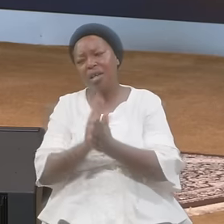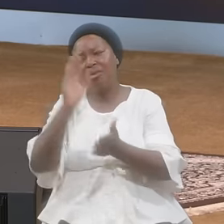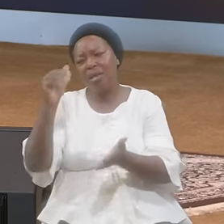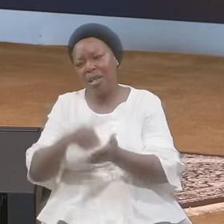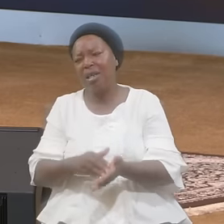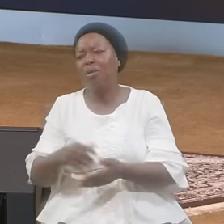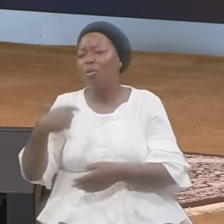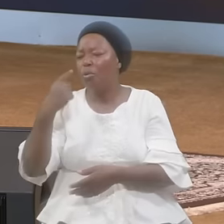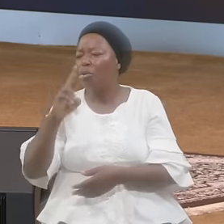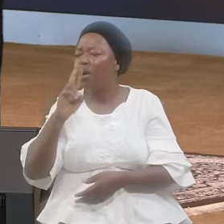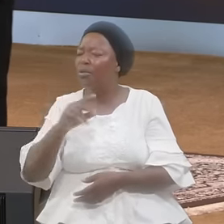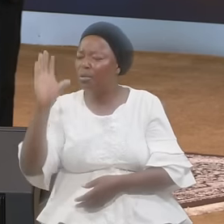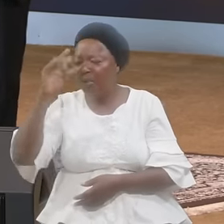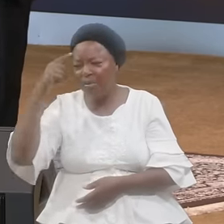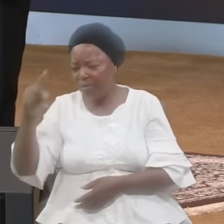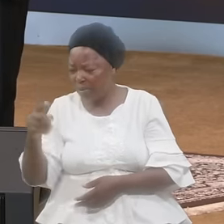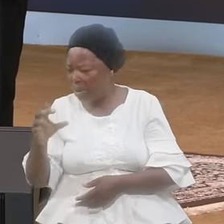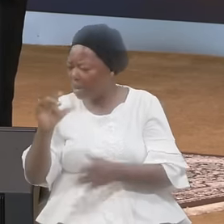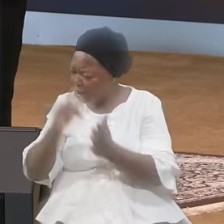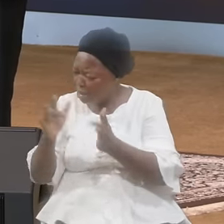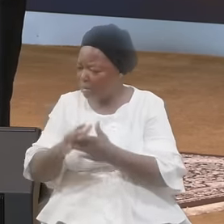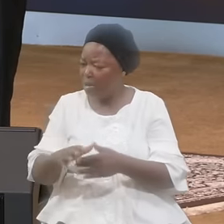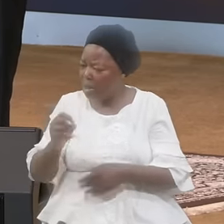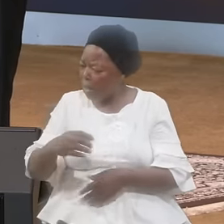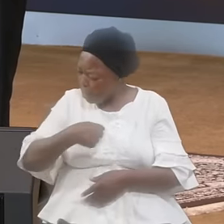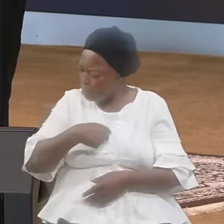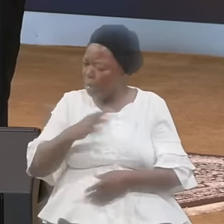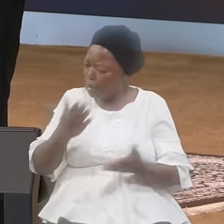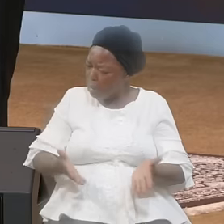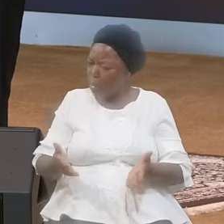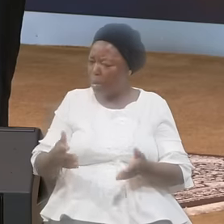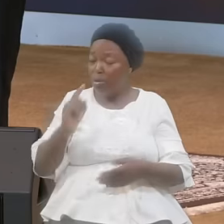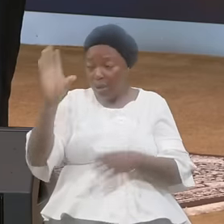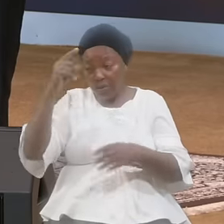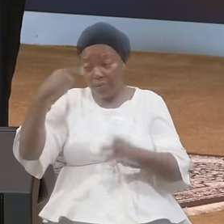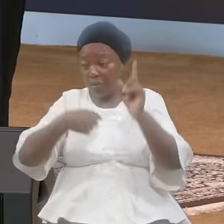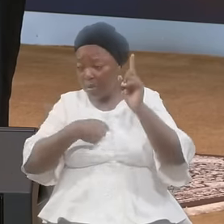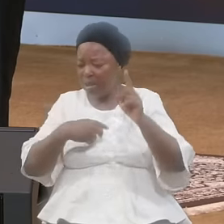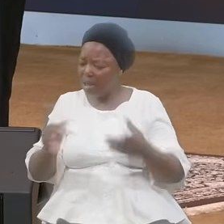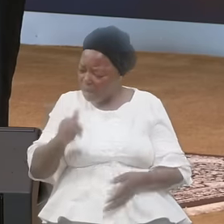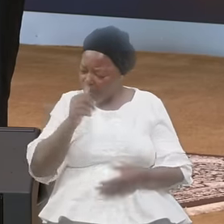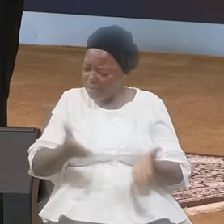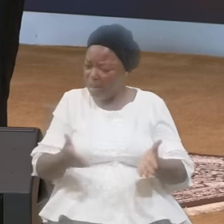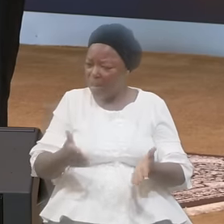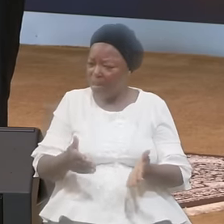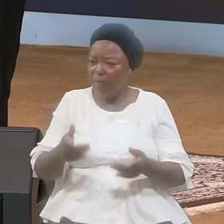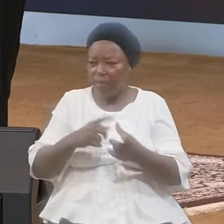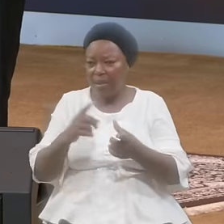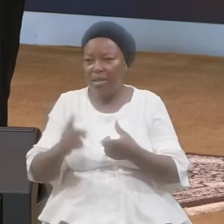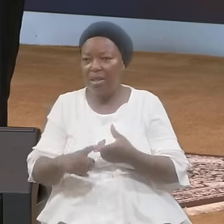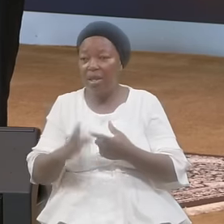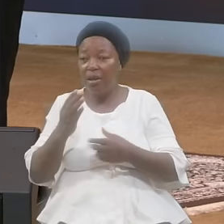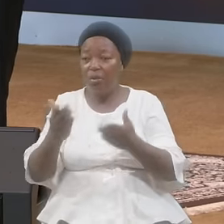They said Jesus They said I'm here You're looking for me Here are my hands I want to put any chain, any